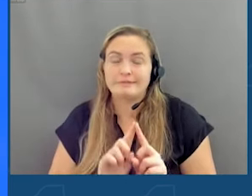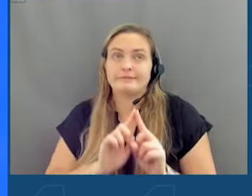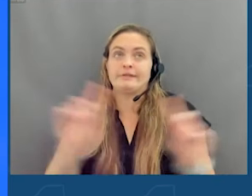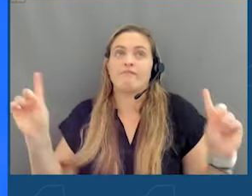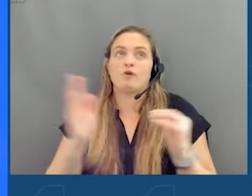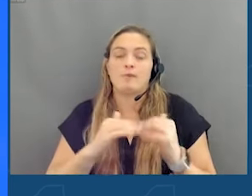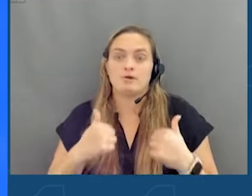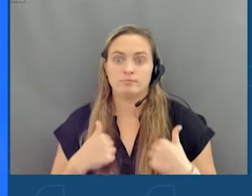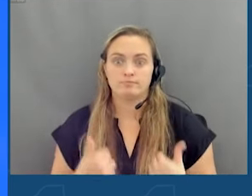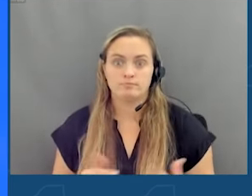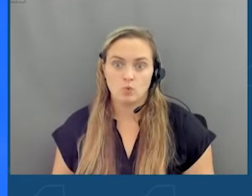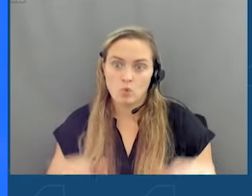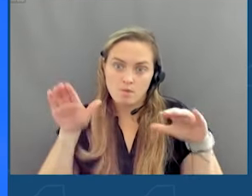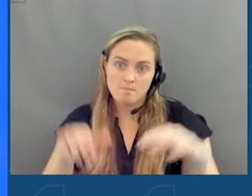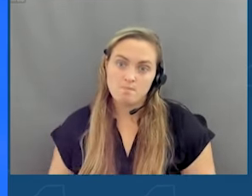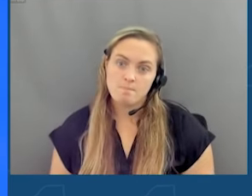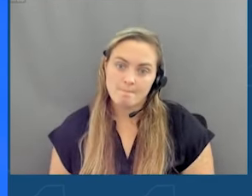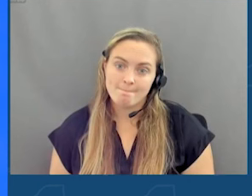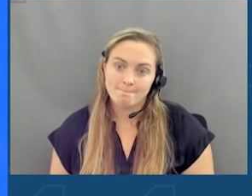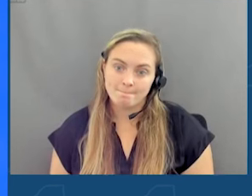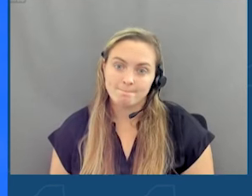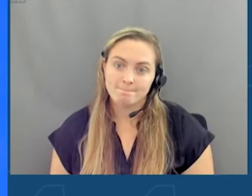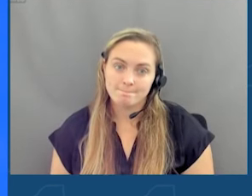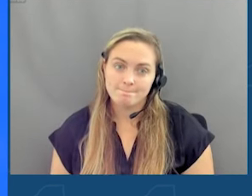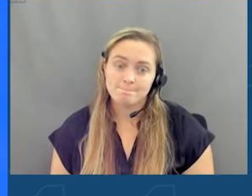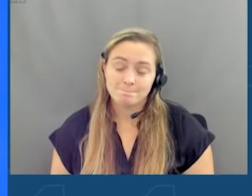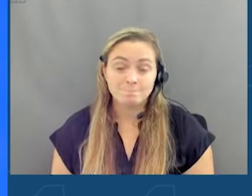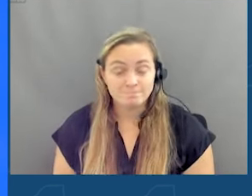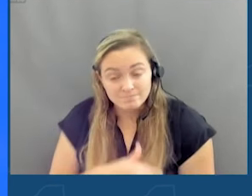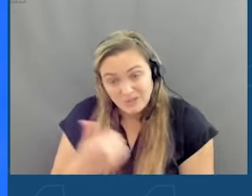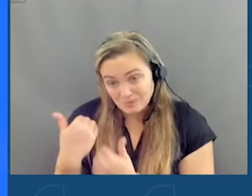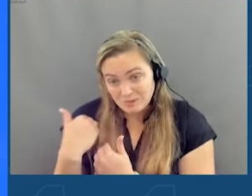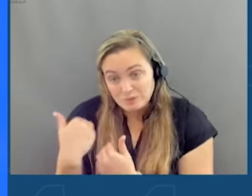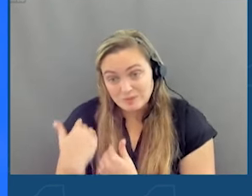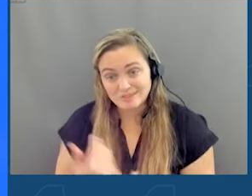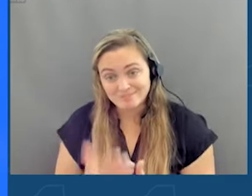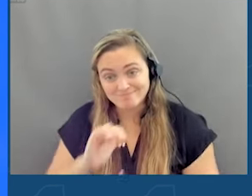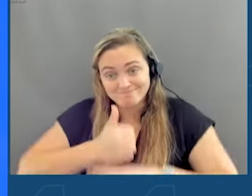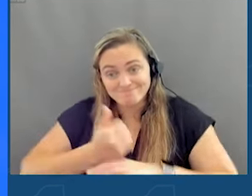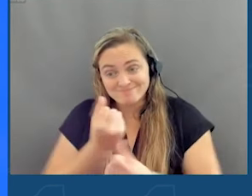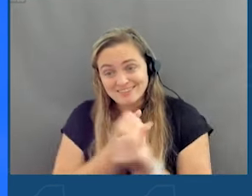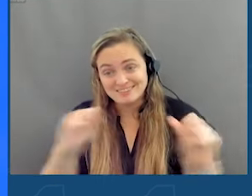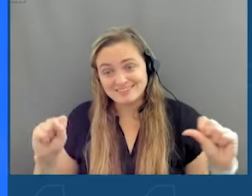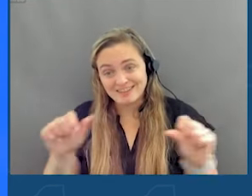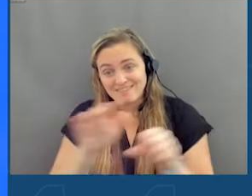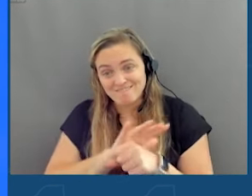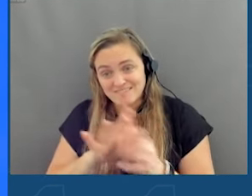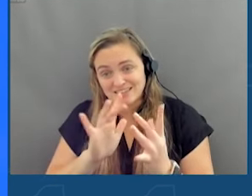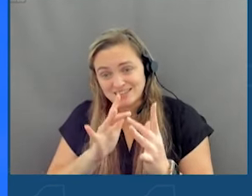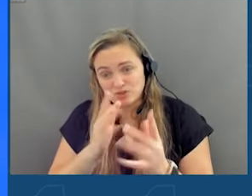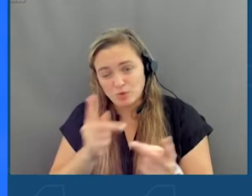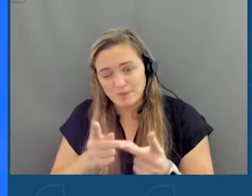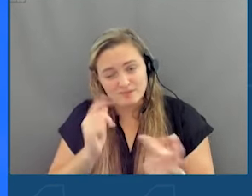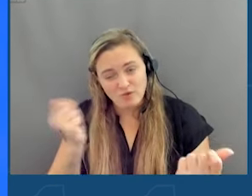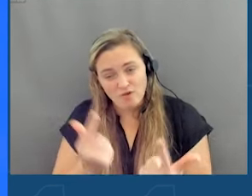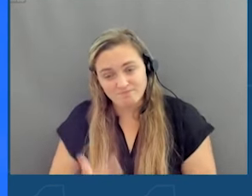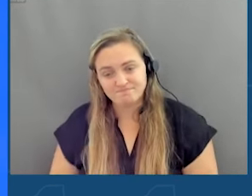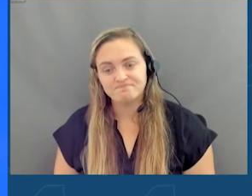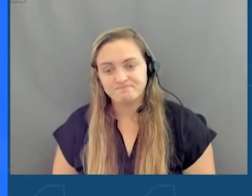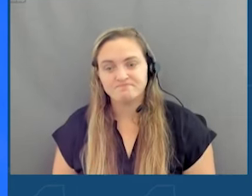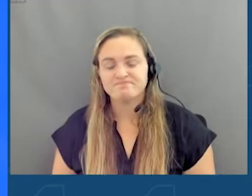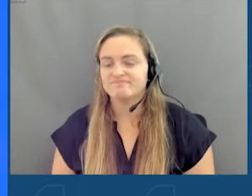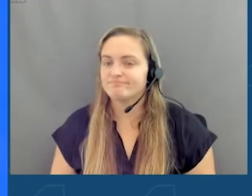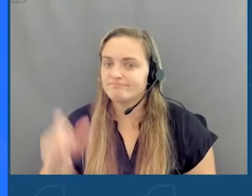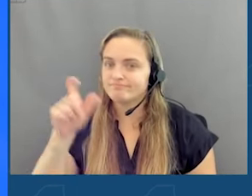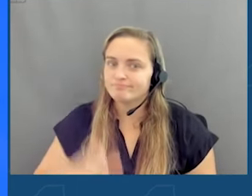was growing up. That's why it's our responsibility to create a safer digital space for all. We must